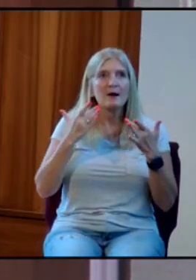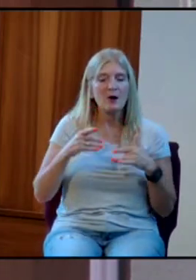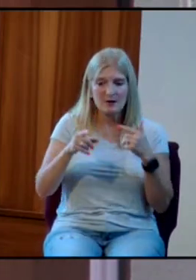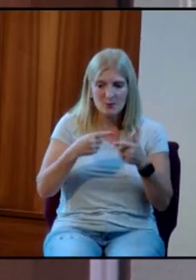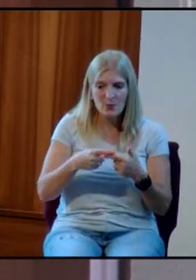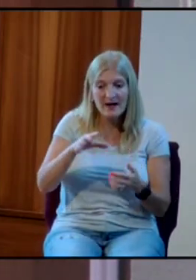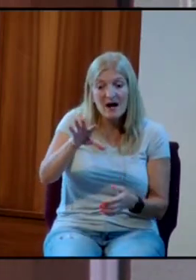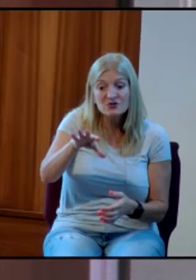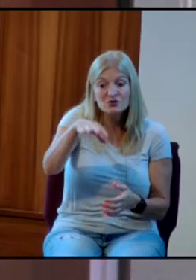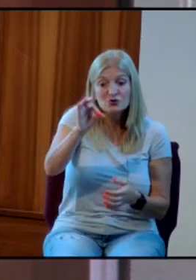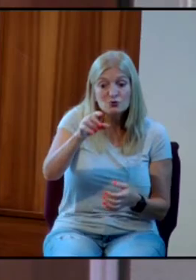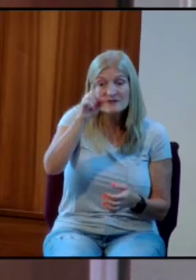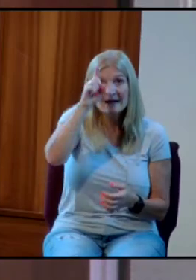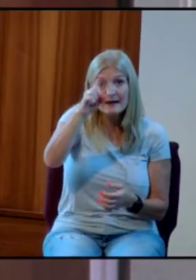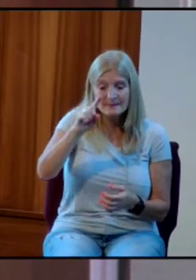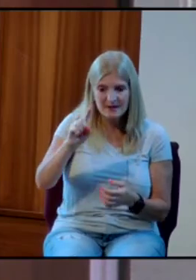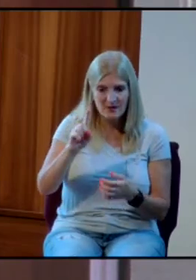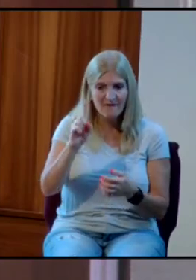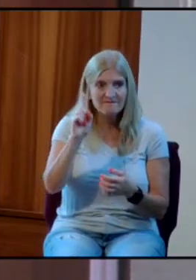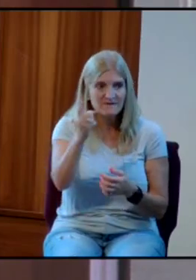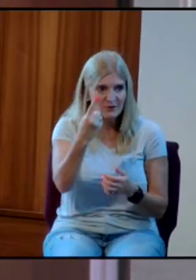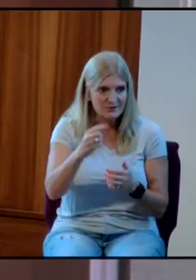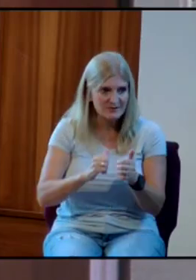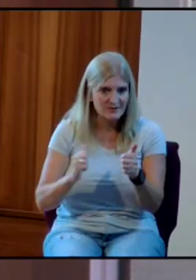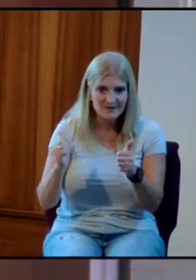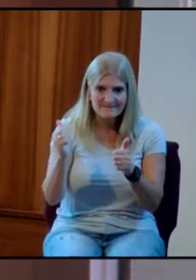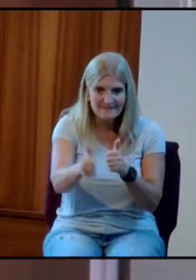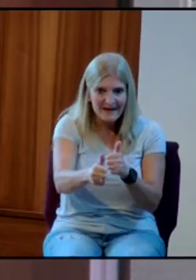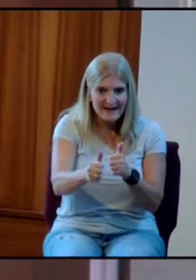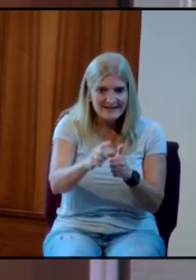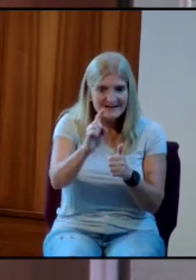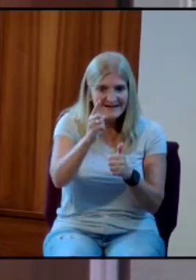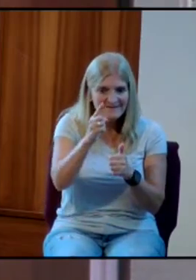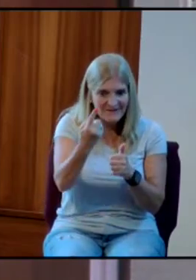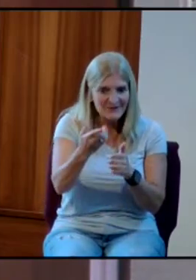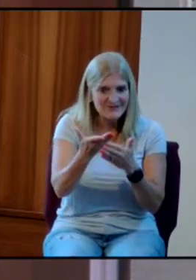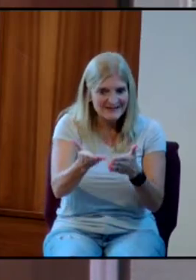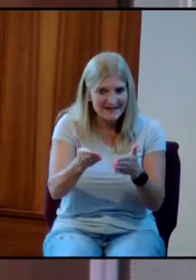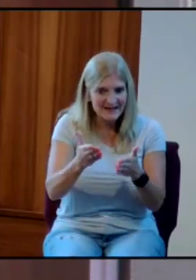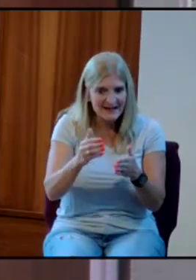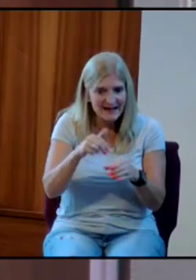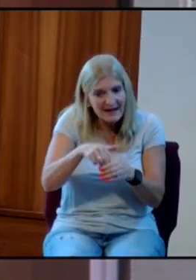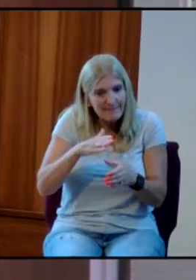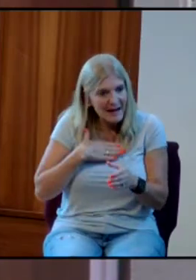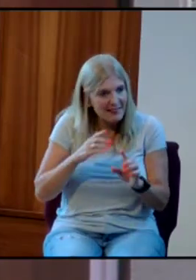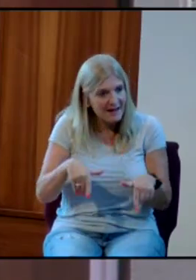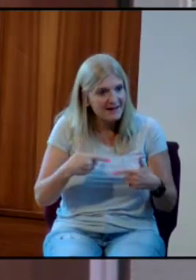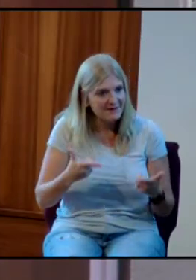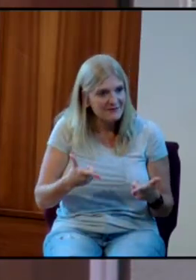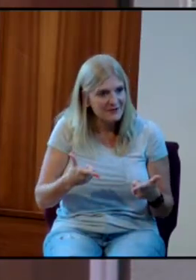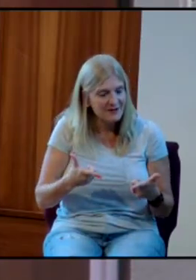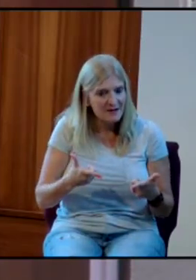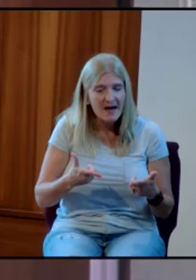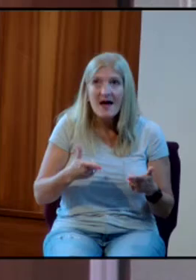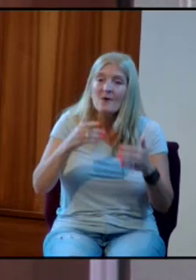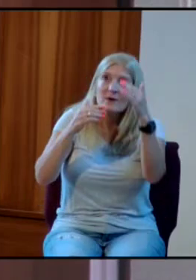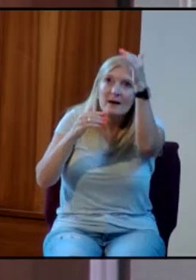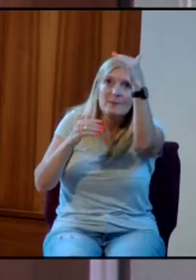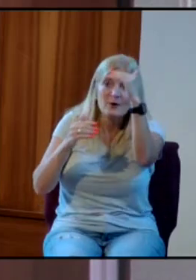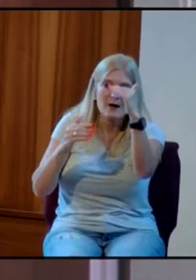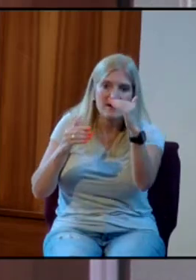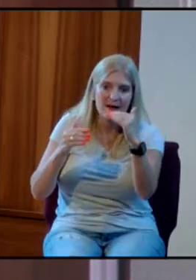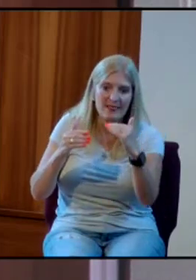him to be first in my life. And as I put him down on the list, I